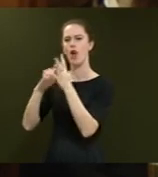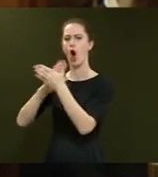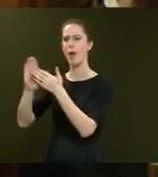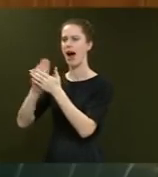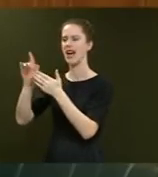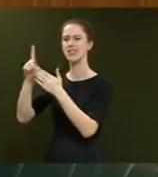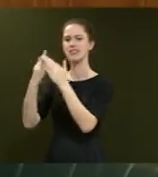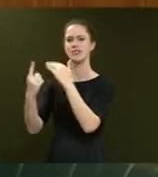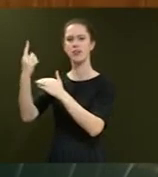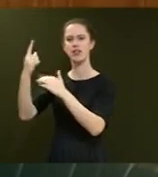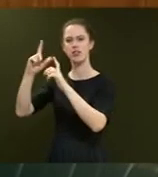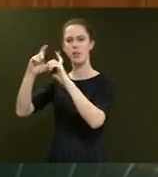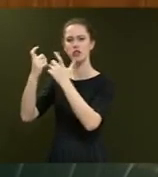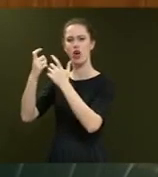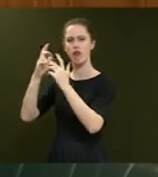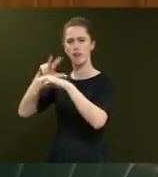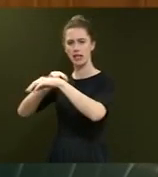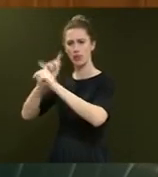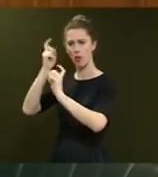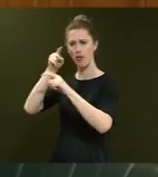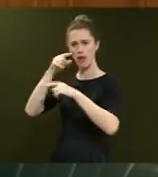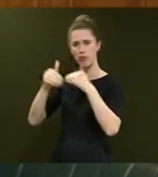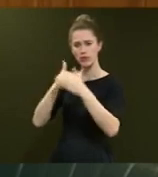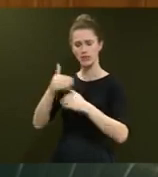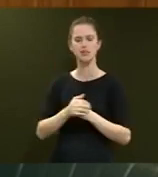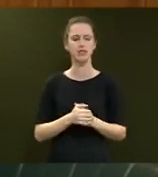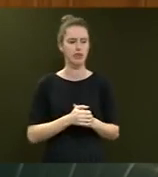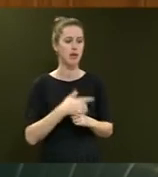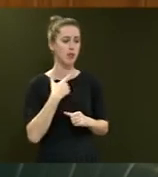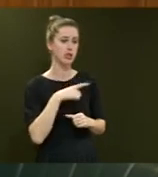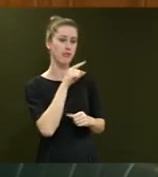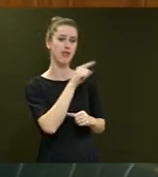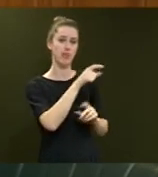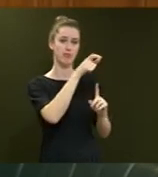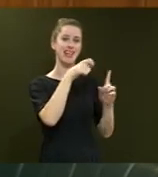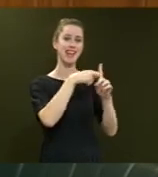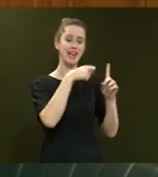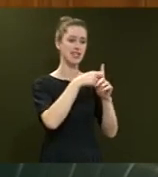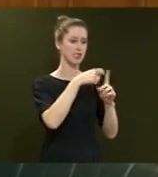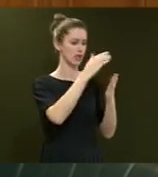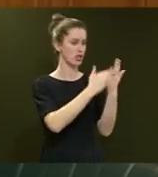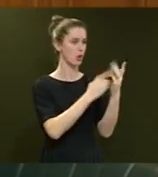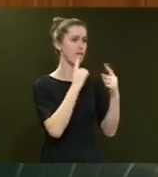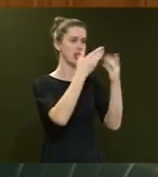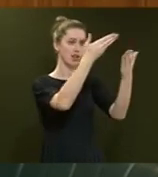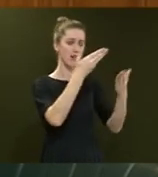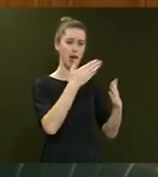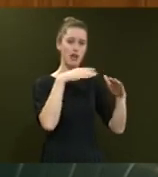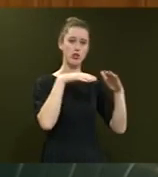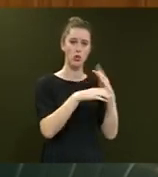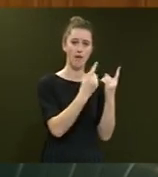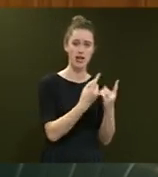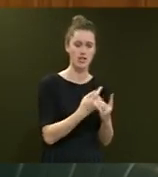Mr Speaker, in light of Dr Kingie's credentials, the information provided to me by the Department of Internal Affairs,